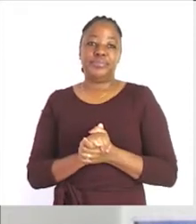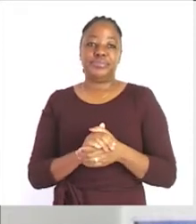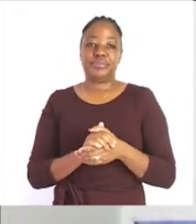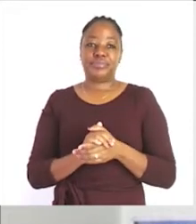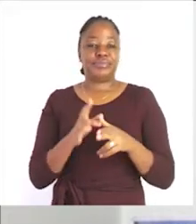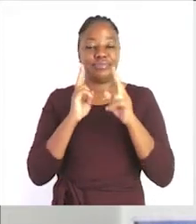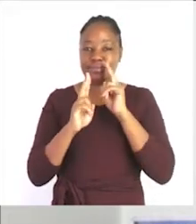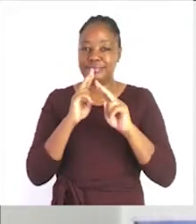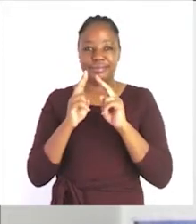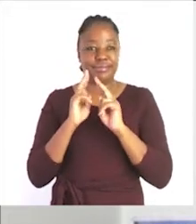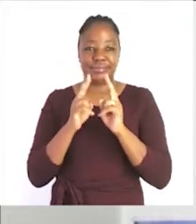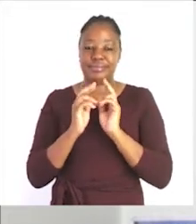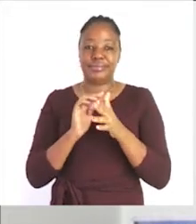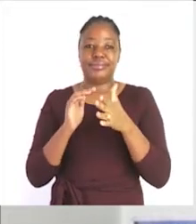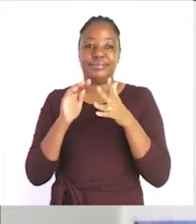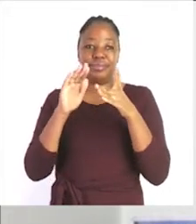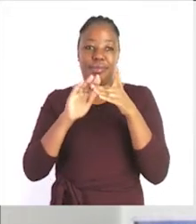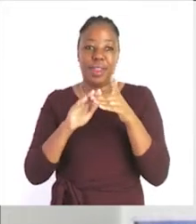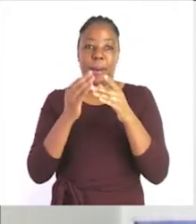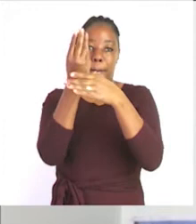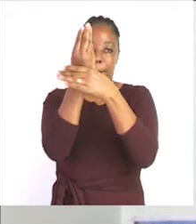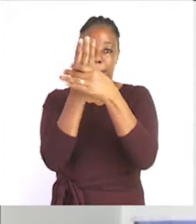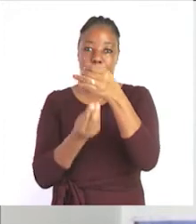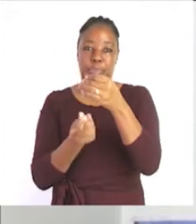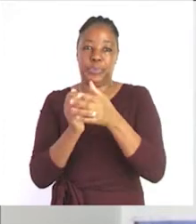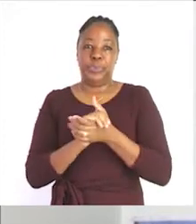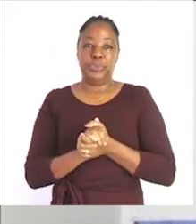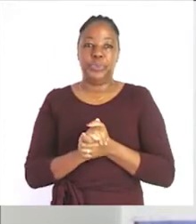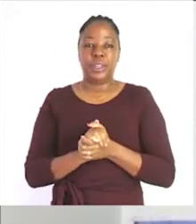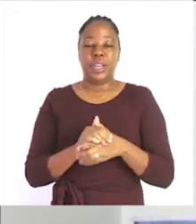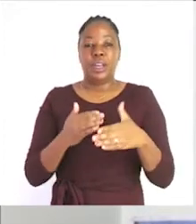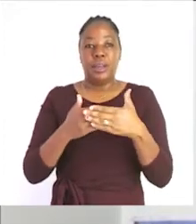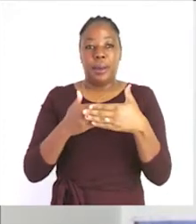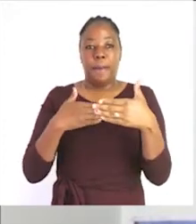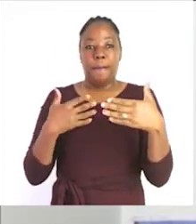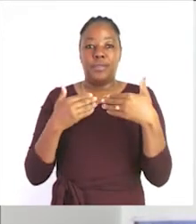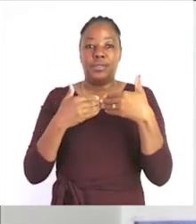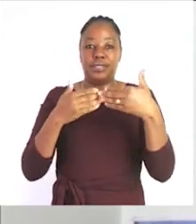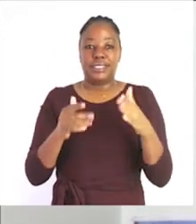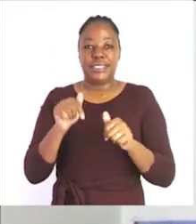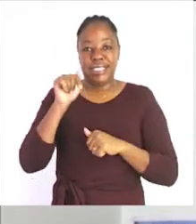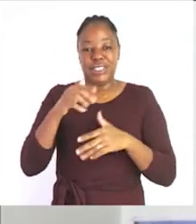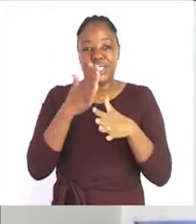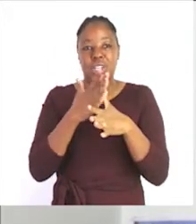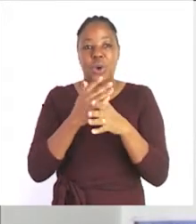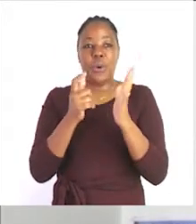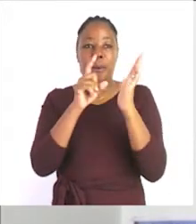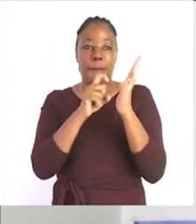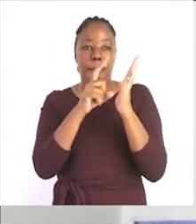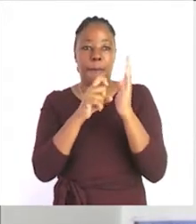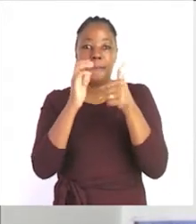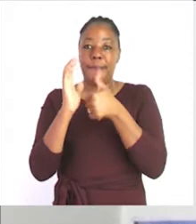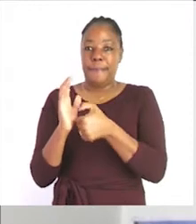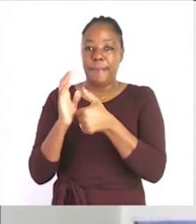about autumn but before we get in today's lesson we need to sanitize our hands so please